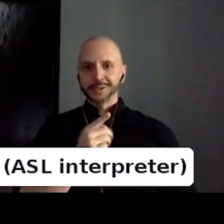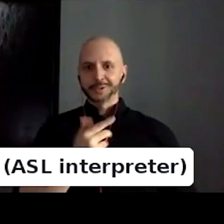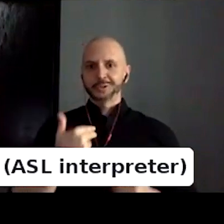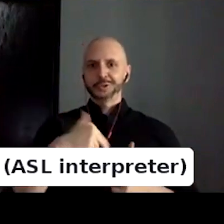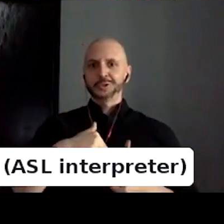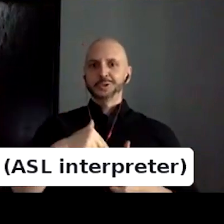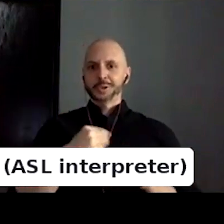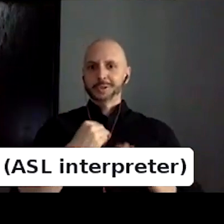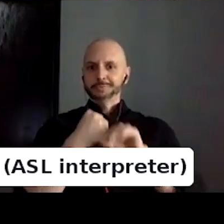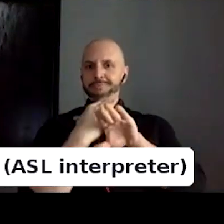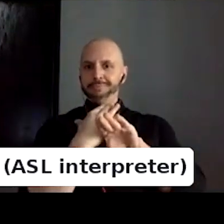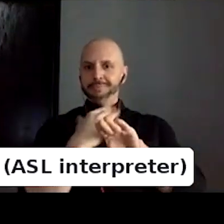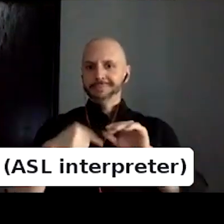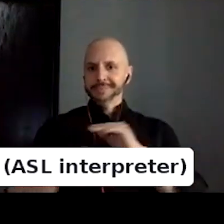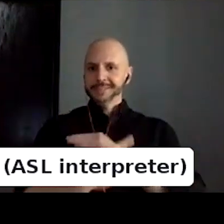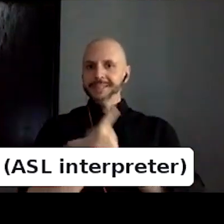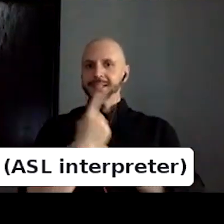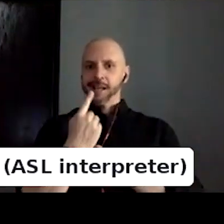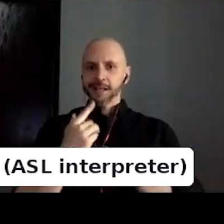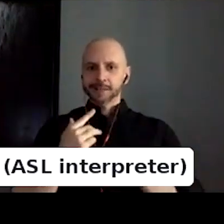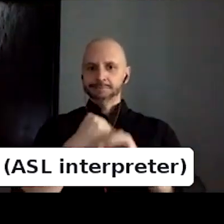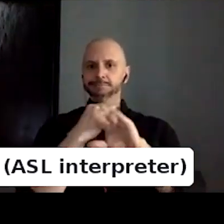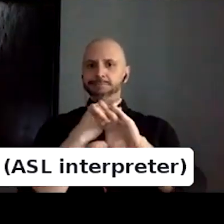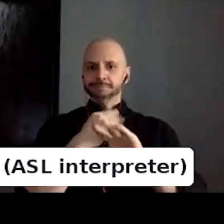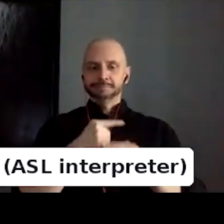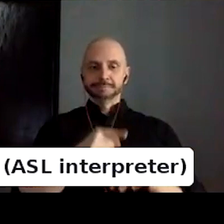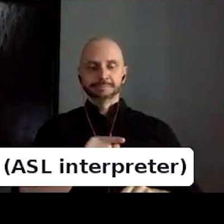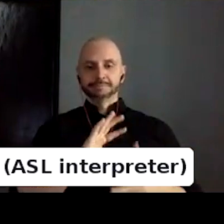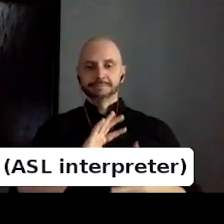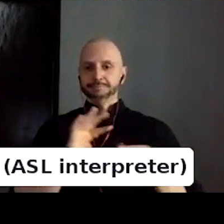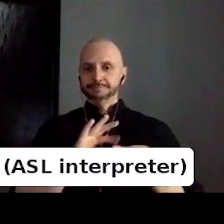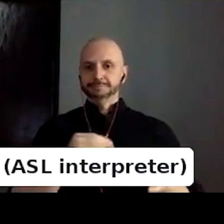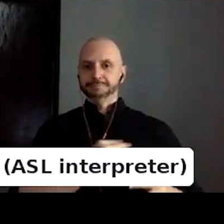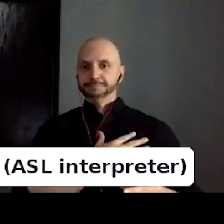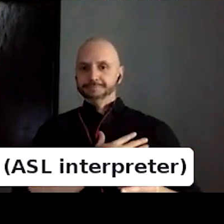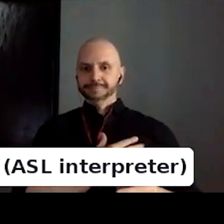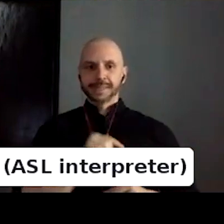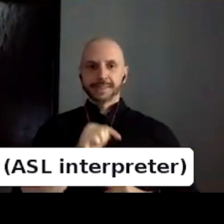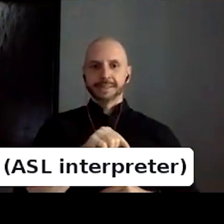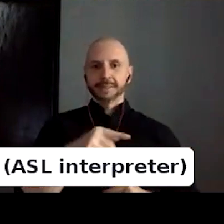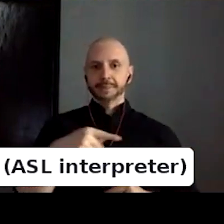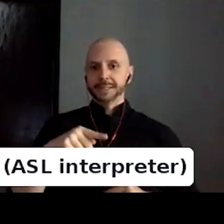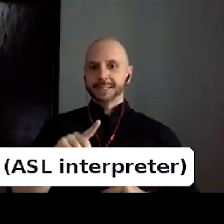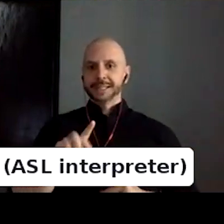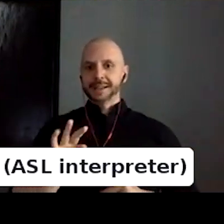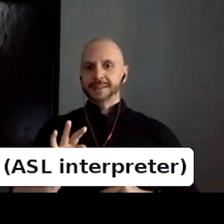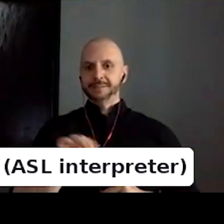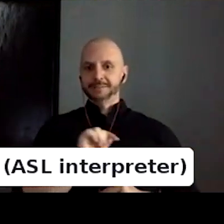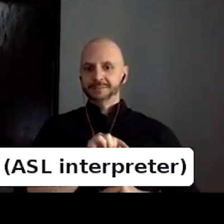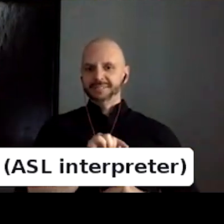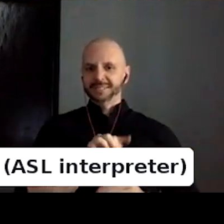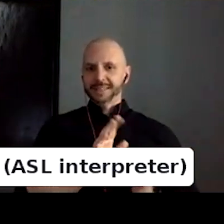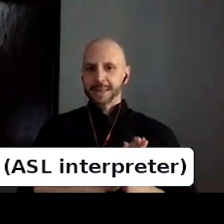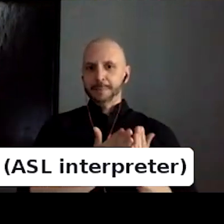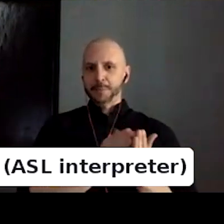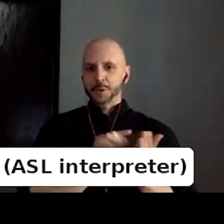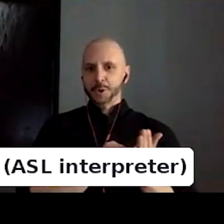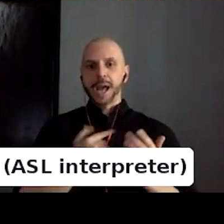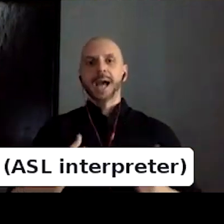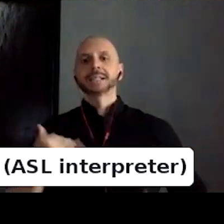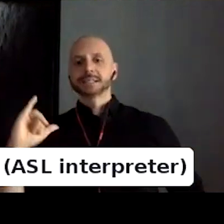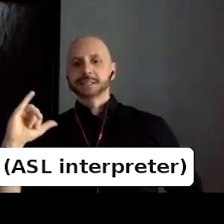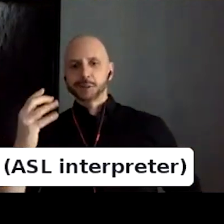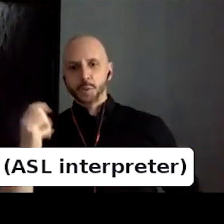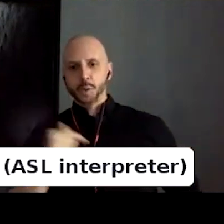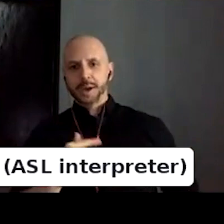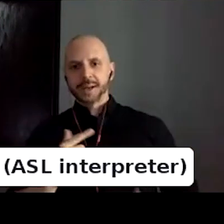inspiring. Um, you were kind enough to share the PDF of this book and I'm still requesting a physical copy cause I can't